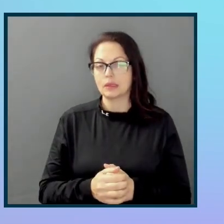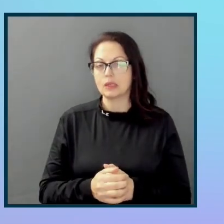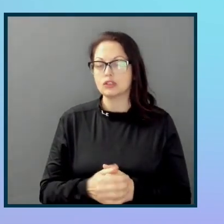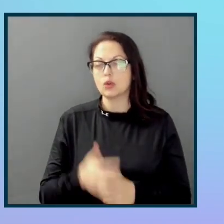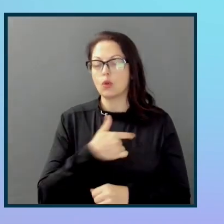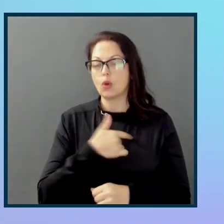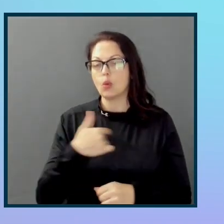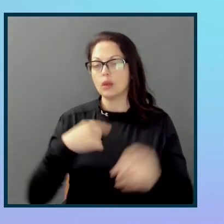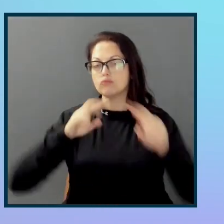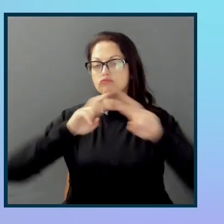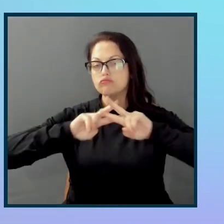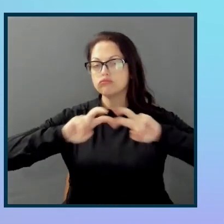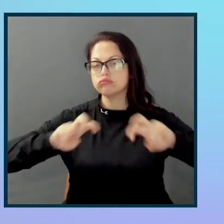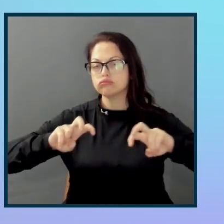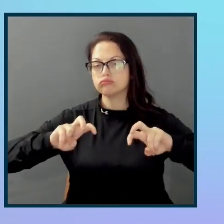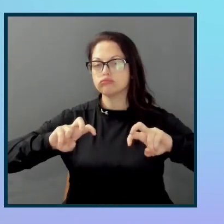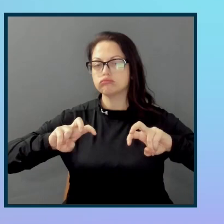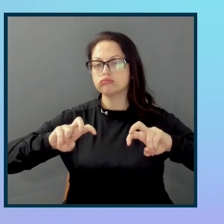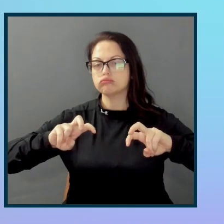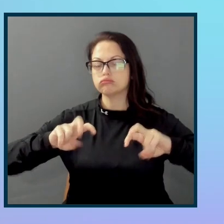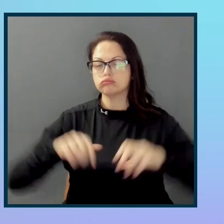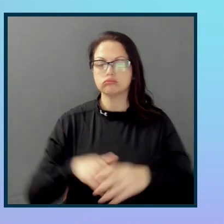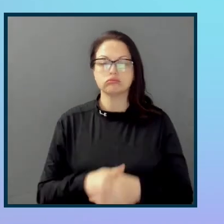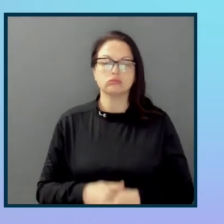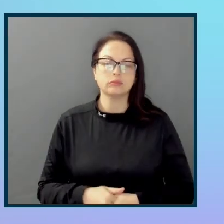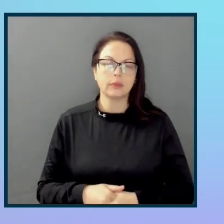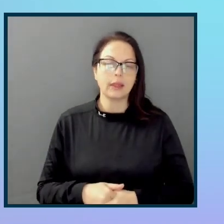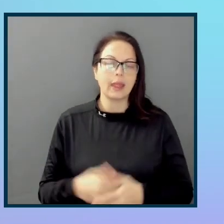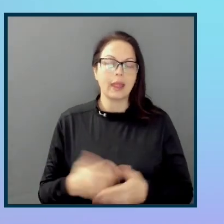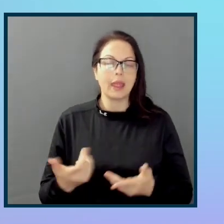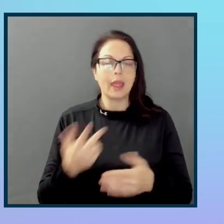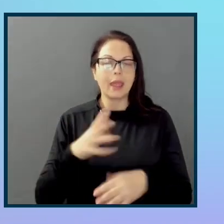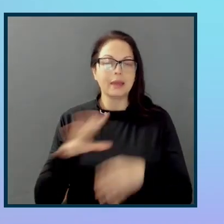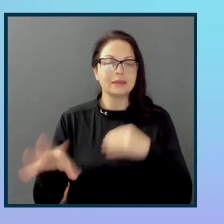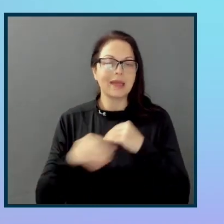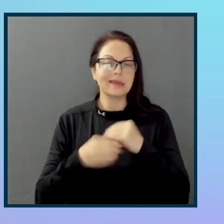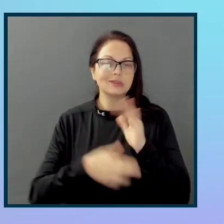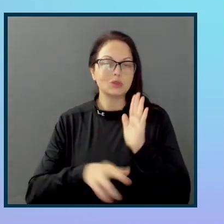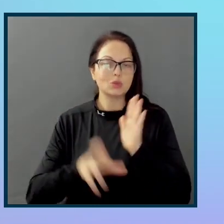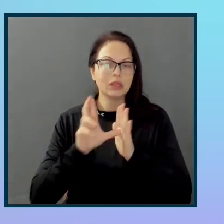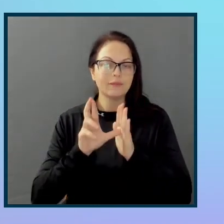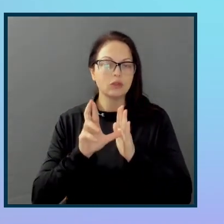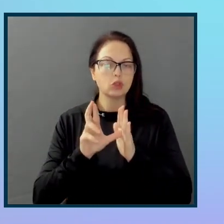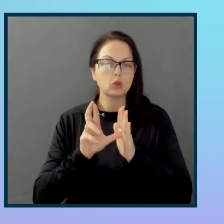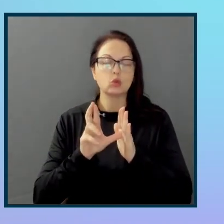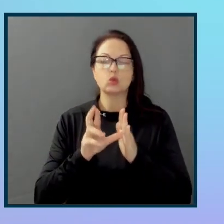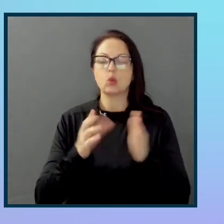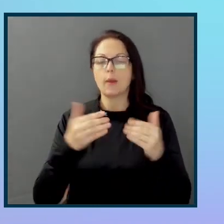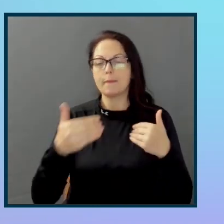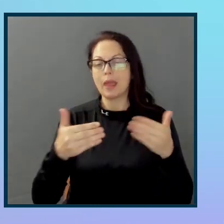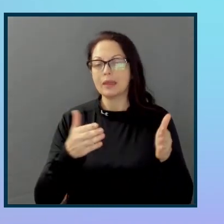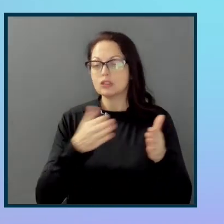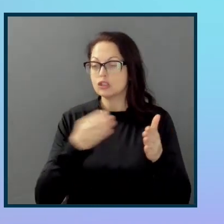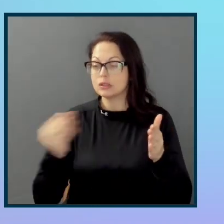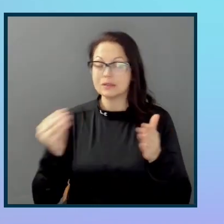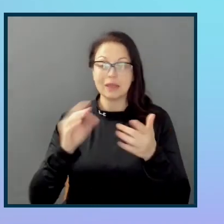and it is written up into review packages and your feedback, that kind of thing.